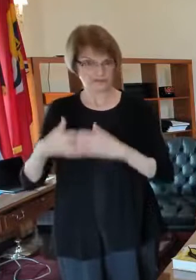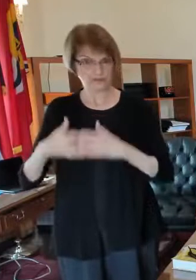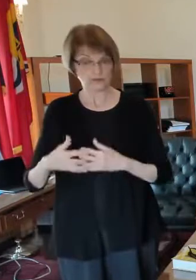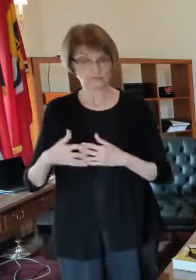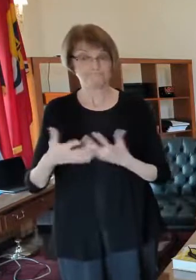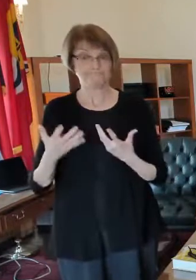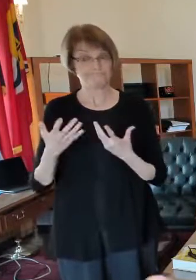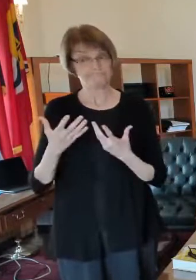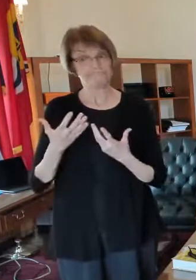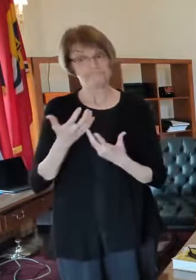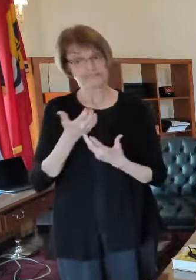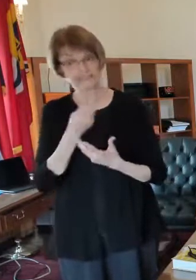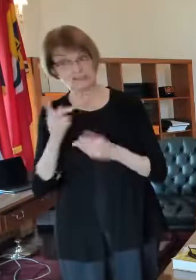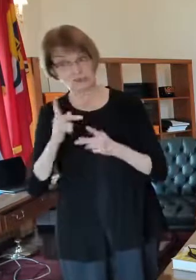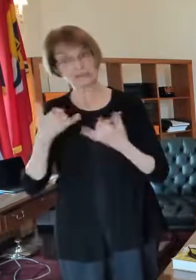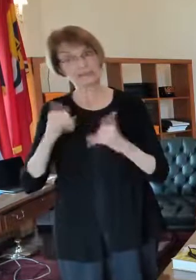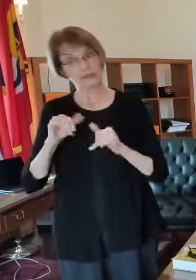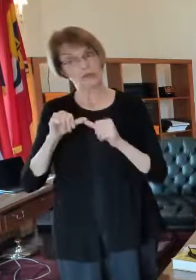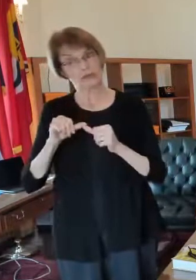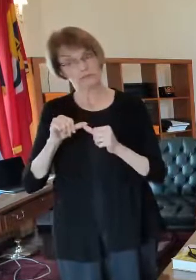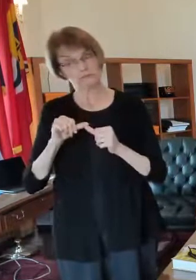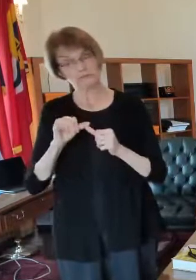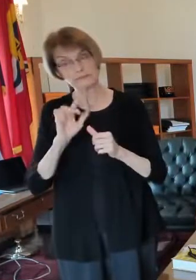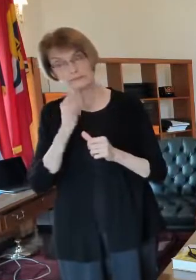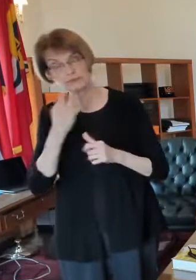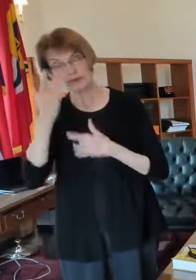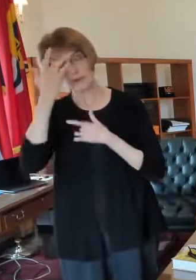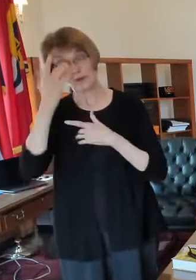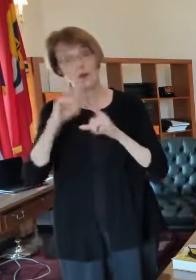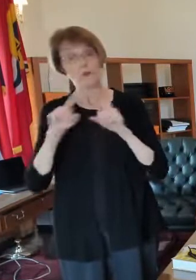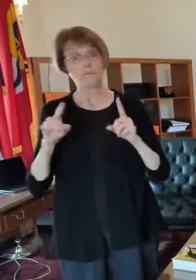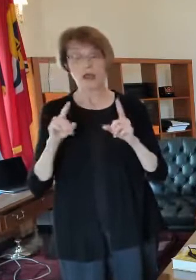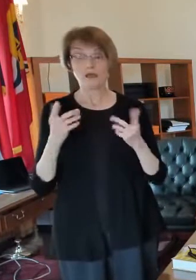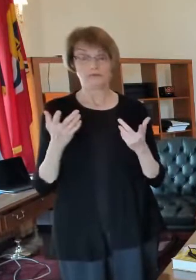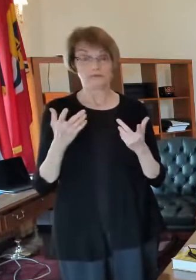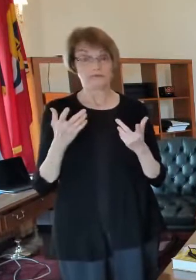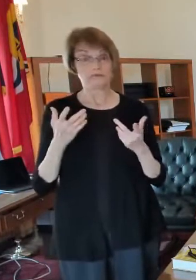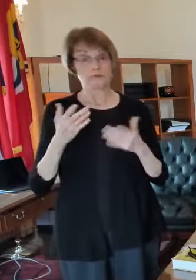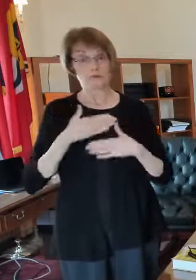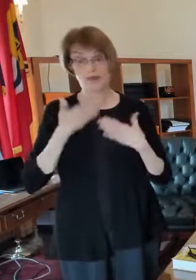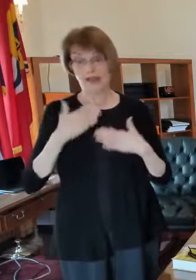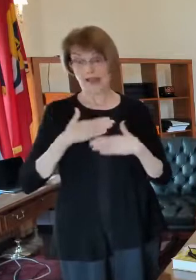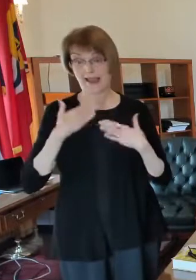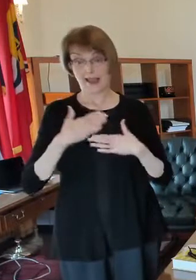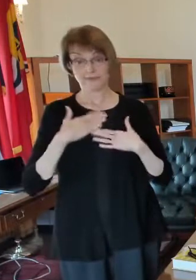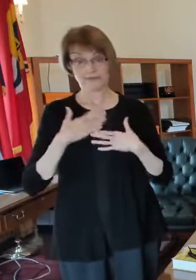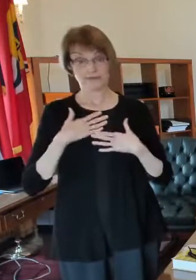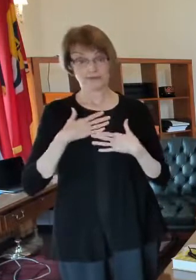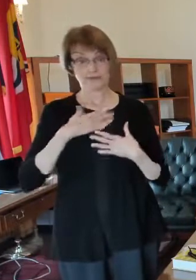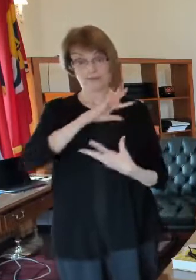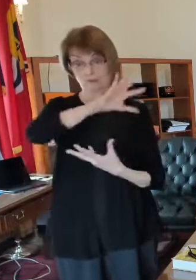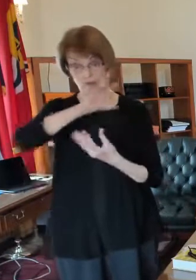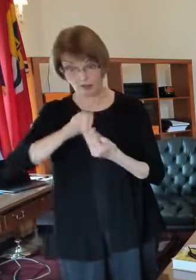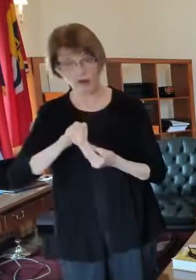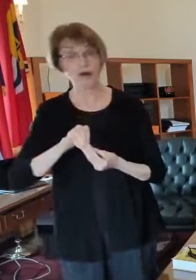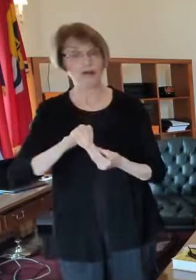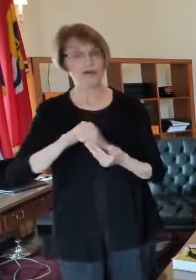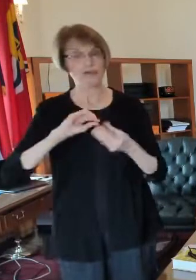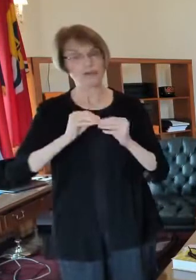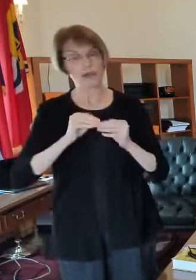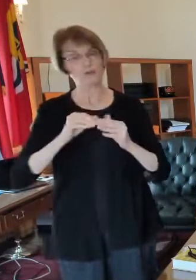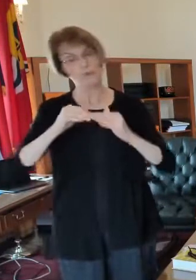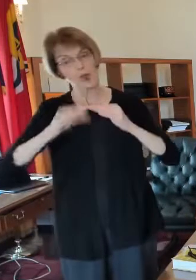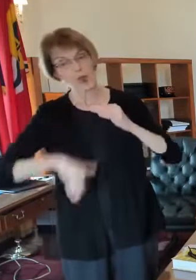we are very happy that the that the people currently hospitalized in the region has uh dropped